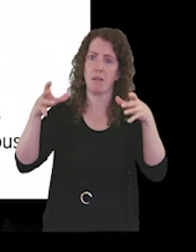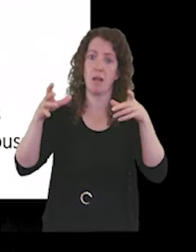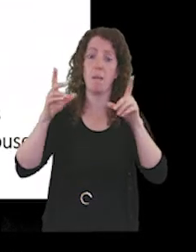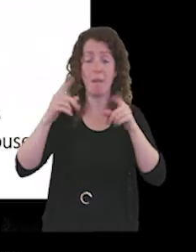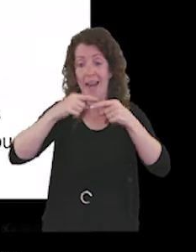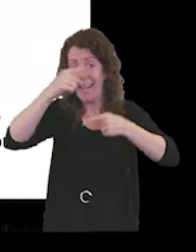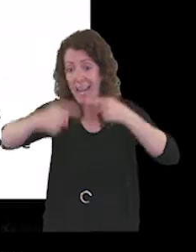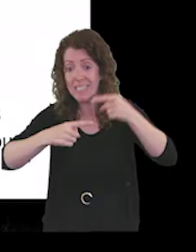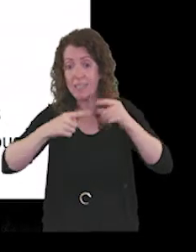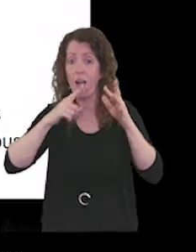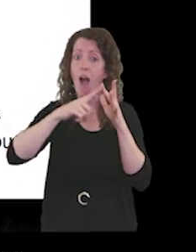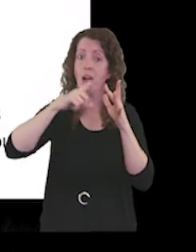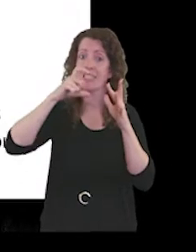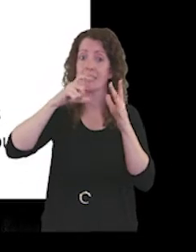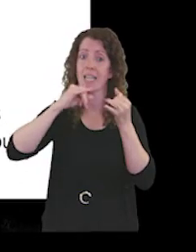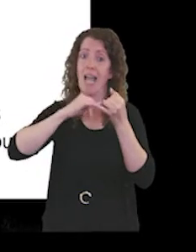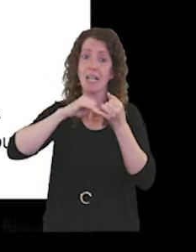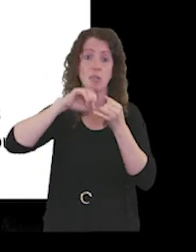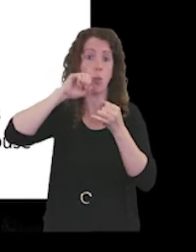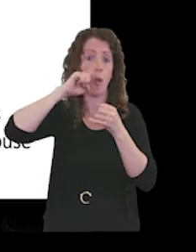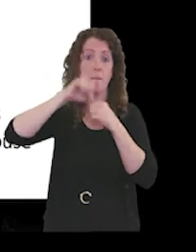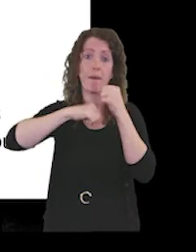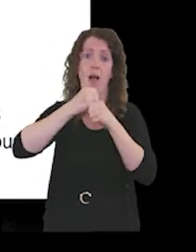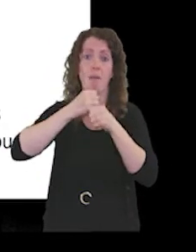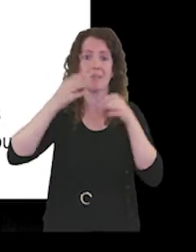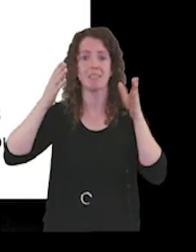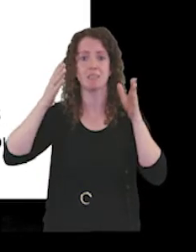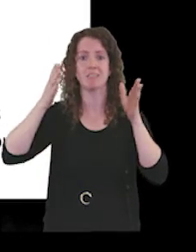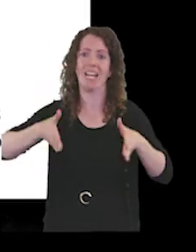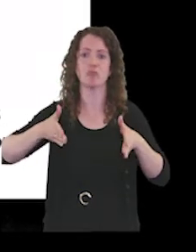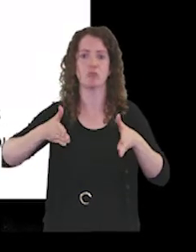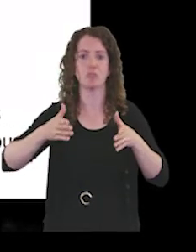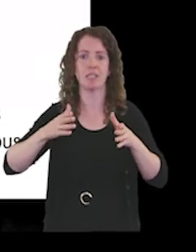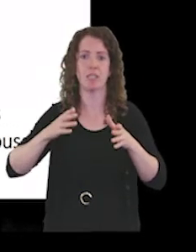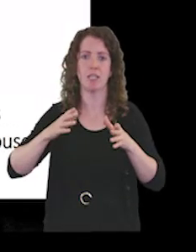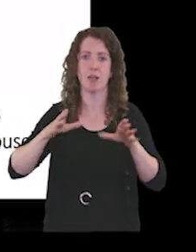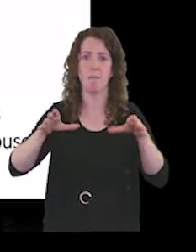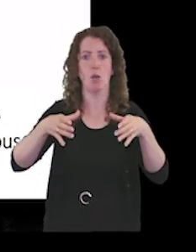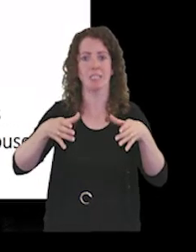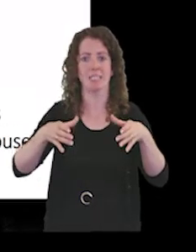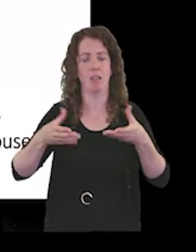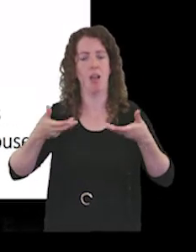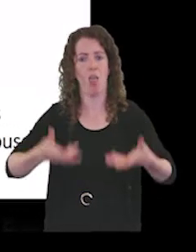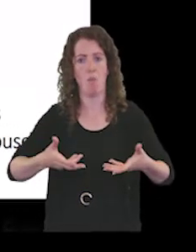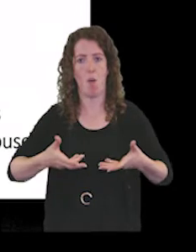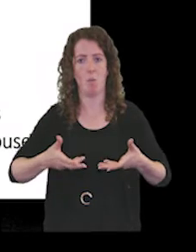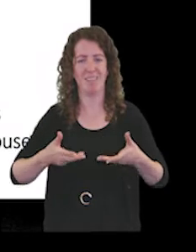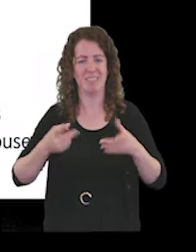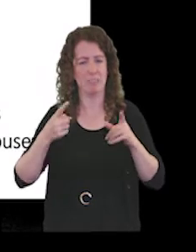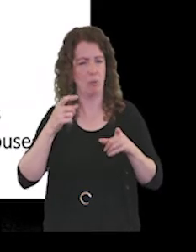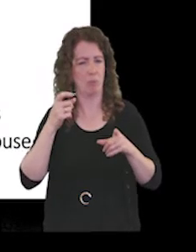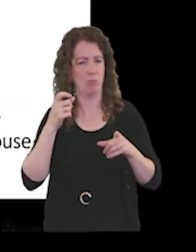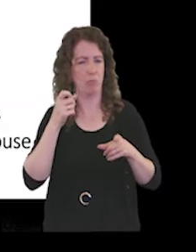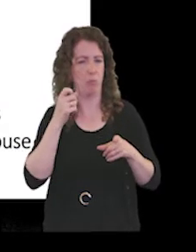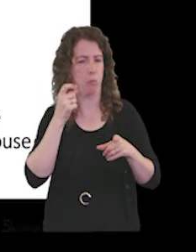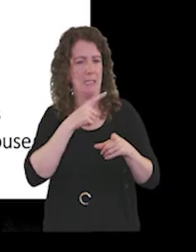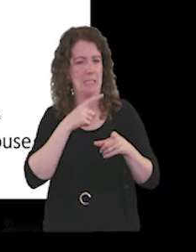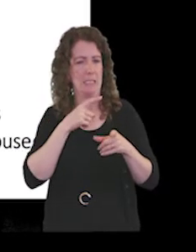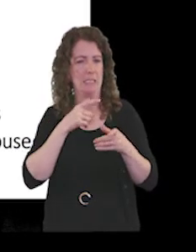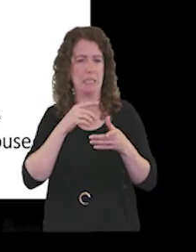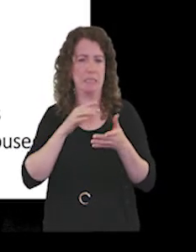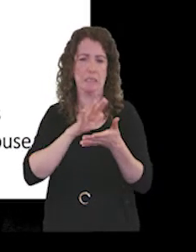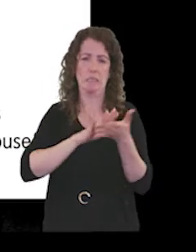ICS will become a statutory body. So in that sort of funny period of grey